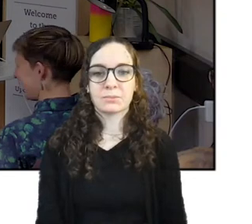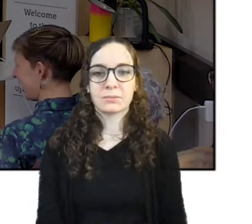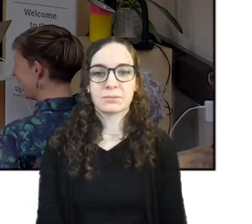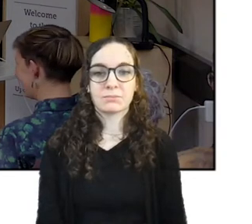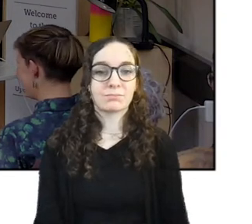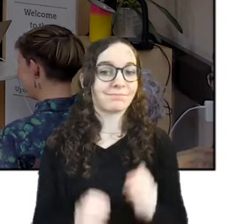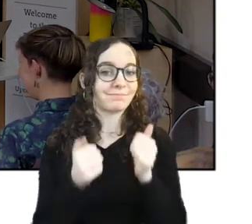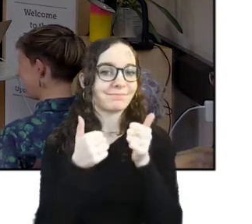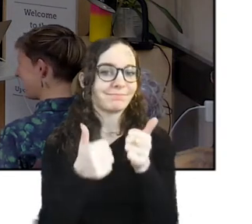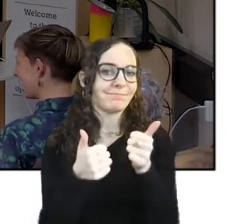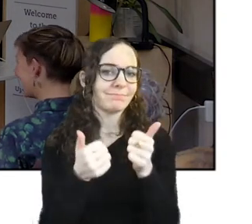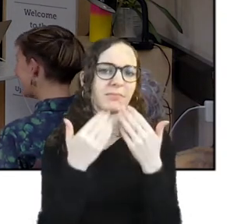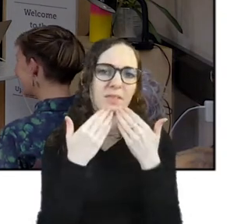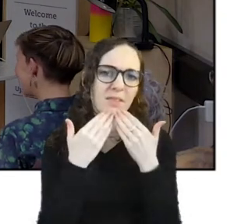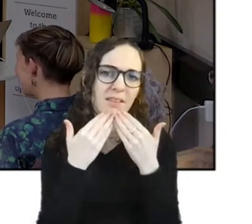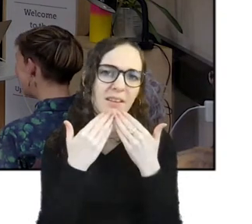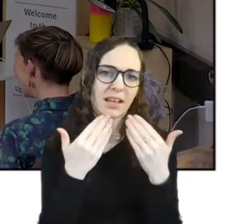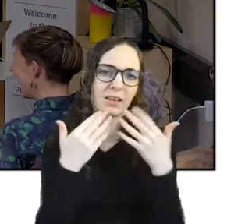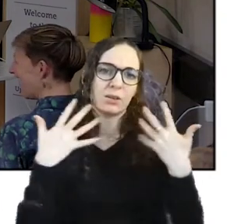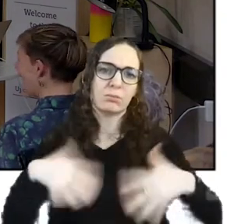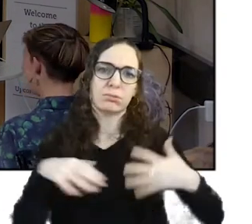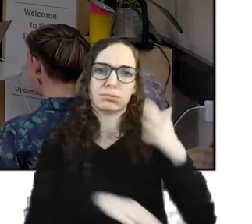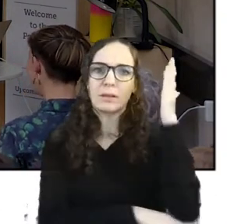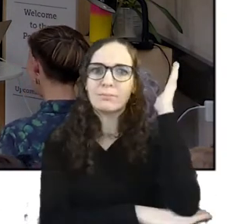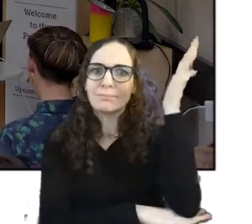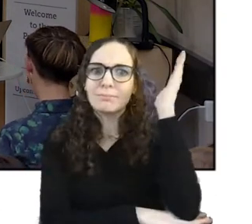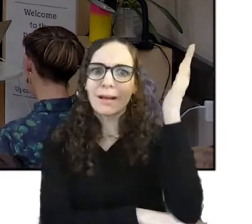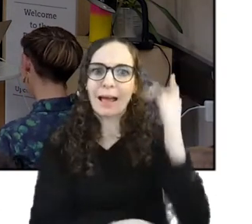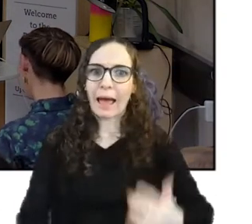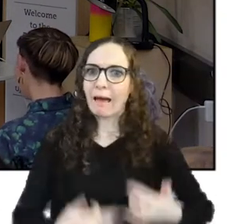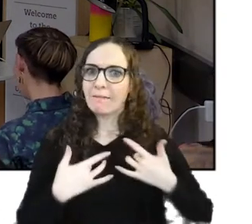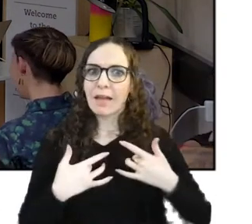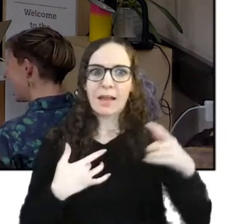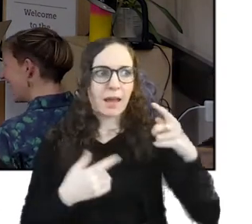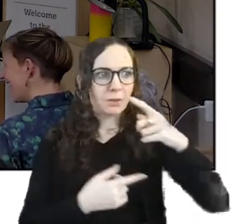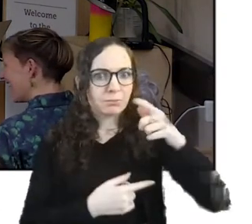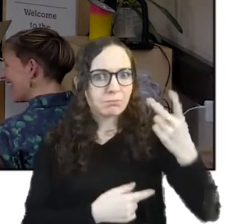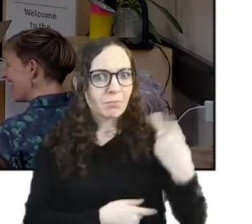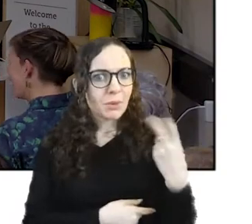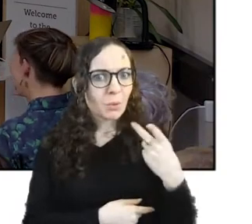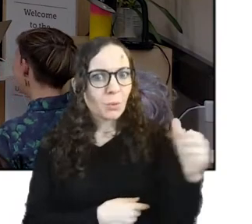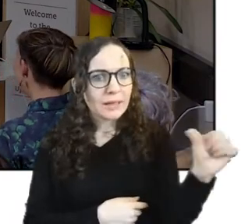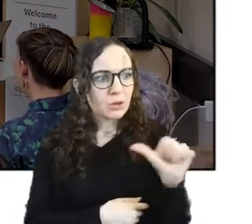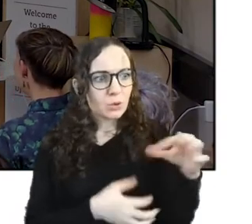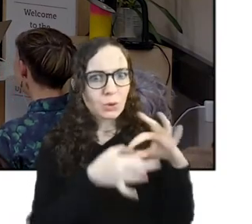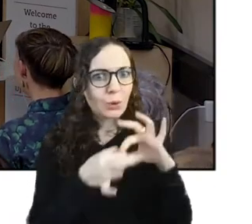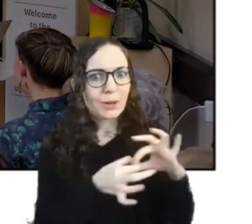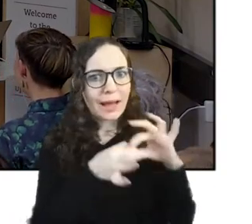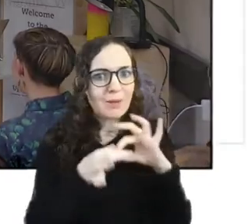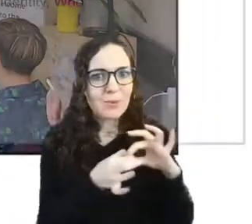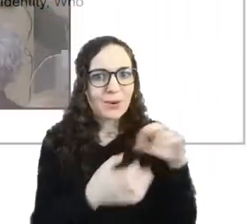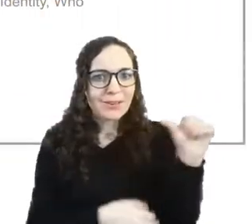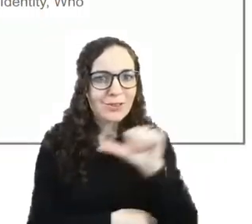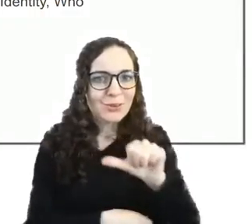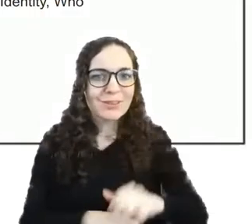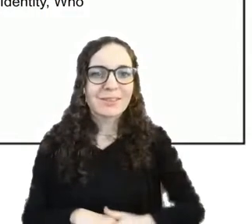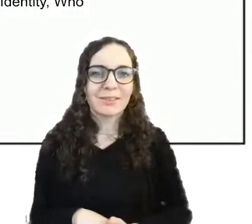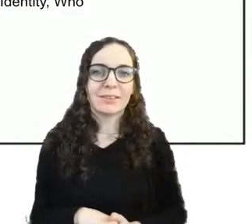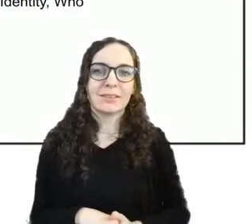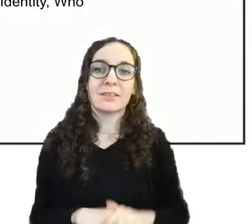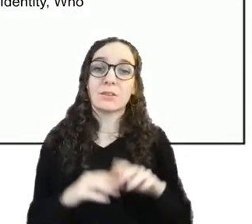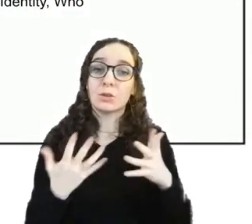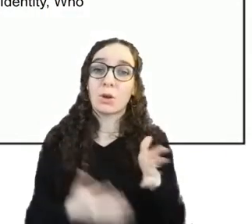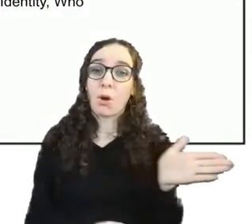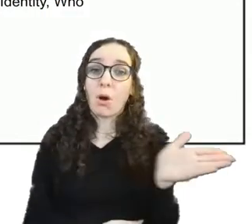thanks that was great talk i think we should collaborate um so yeah all my